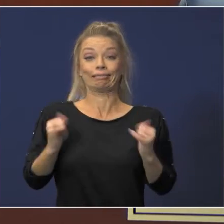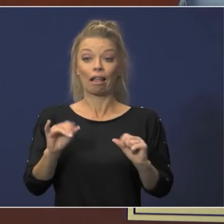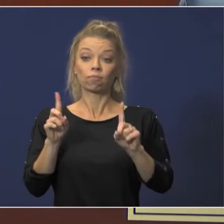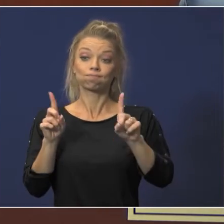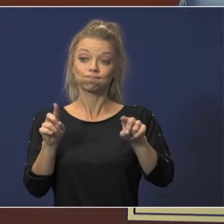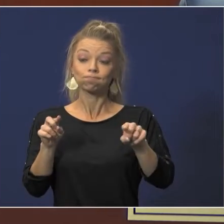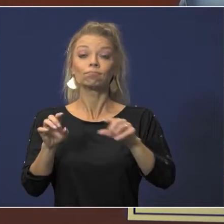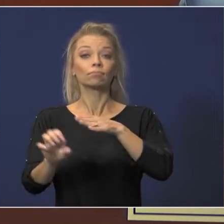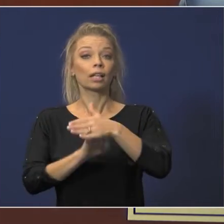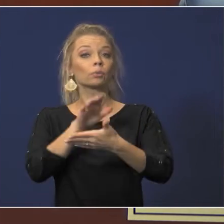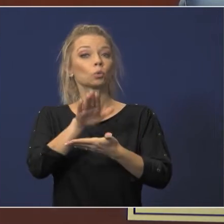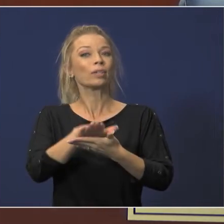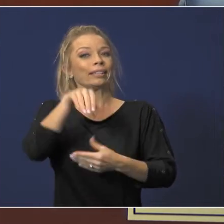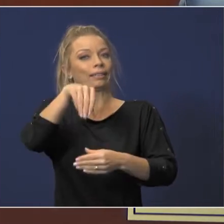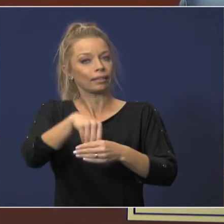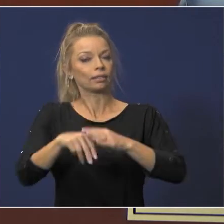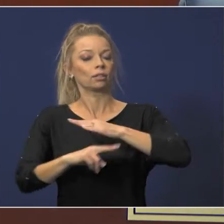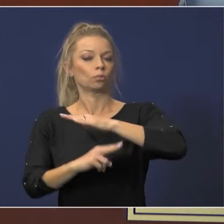with this proposal